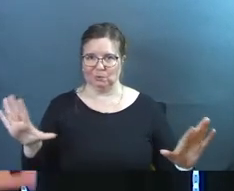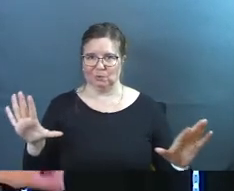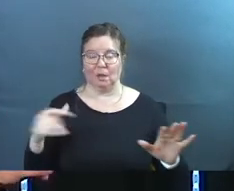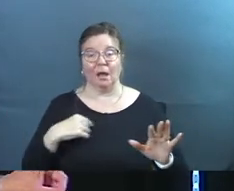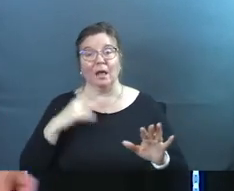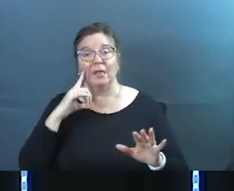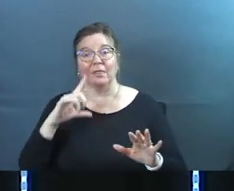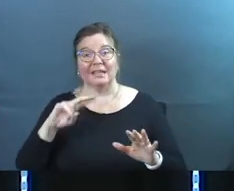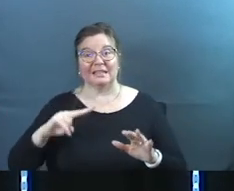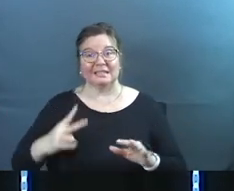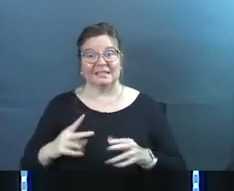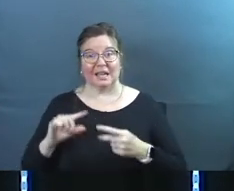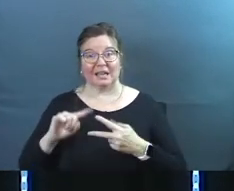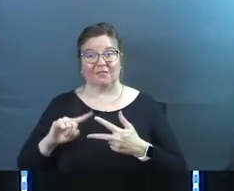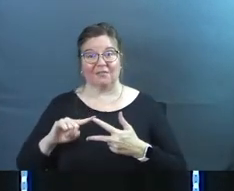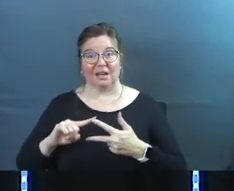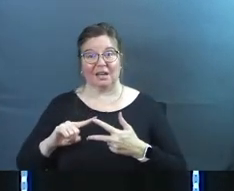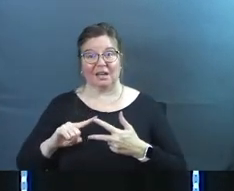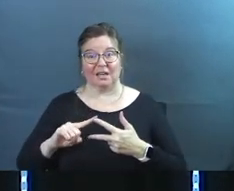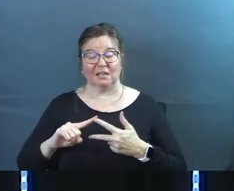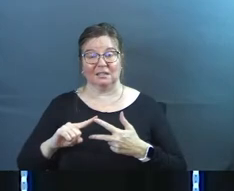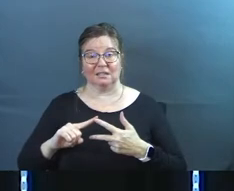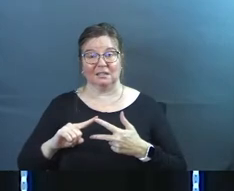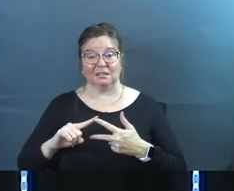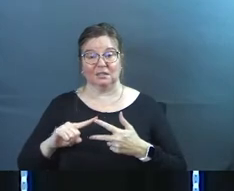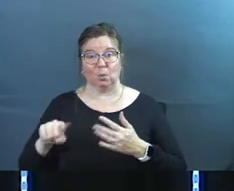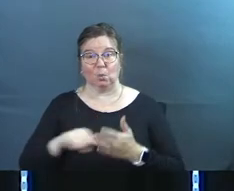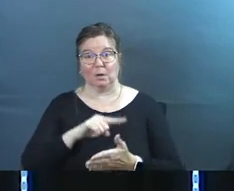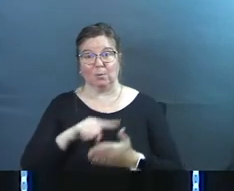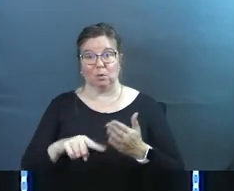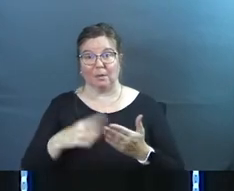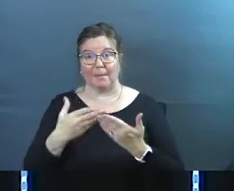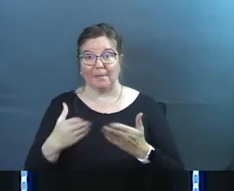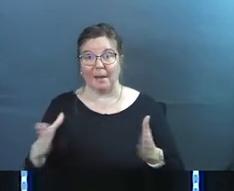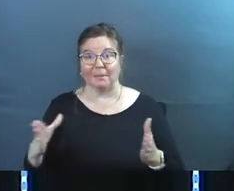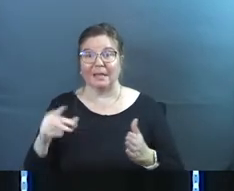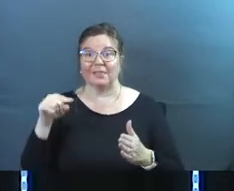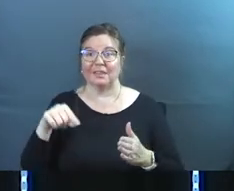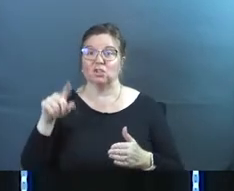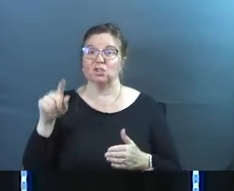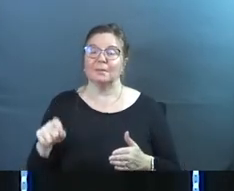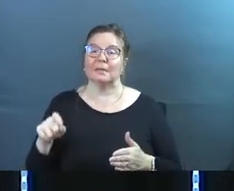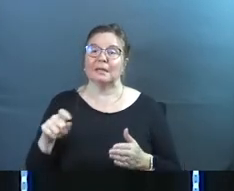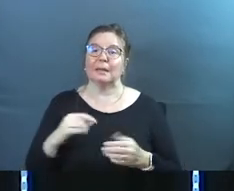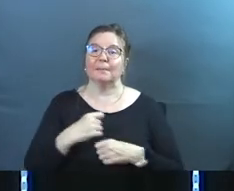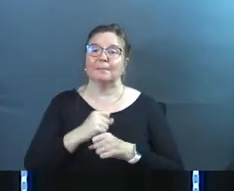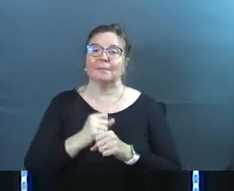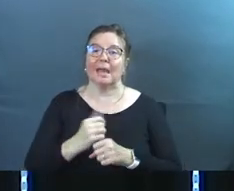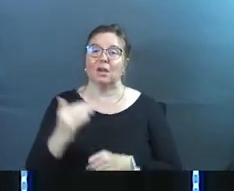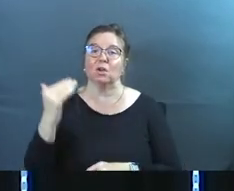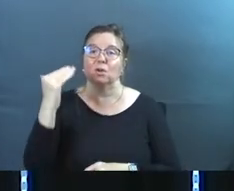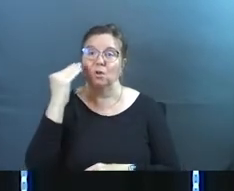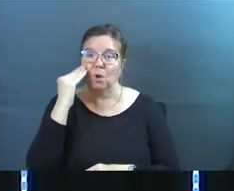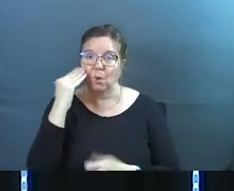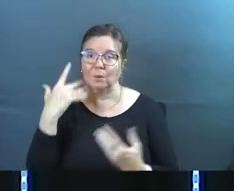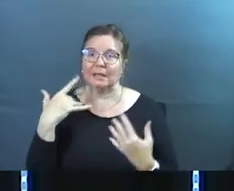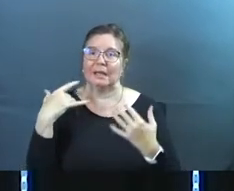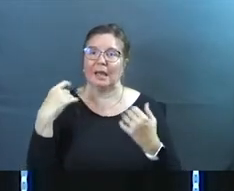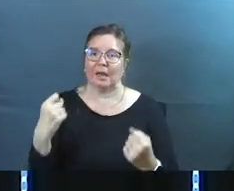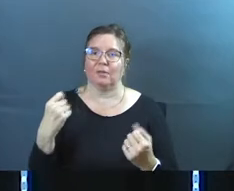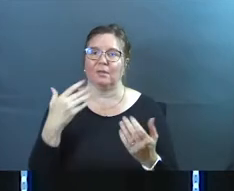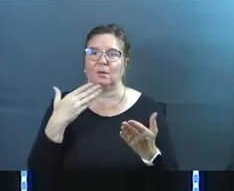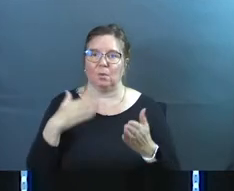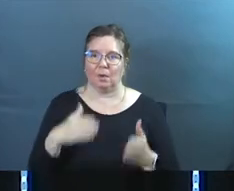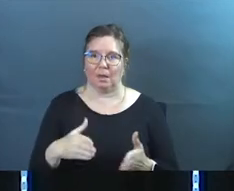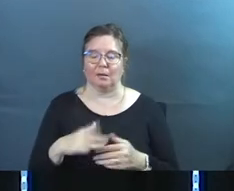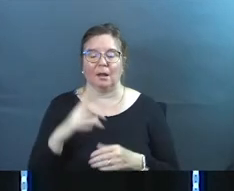and I think the second phrase rebuke them in the presence of all rebuke them publicly this should be made known in a healthy way